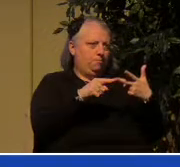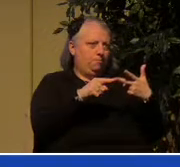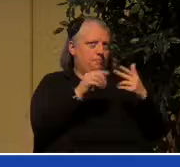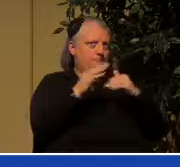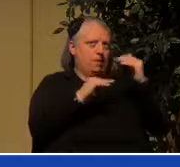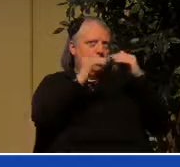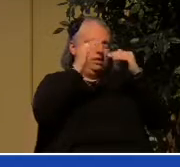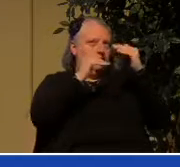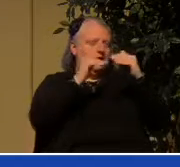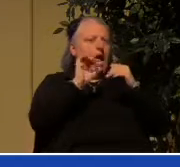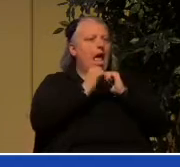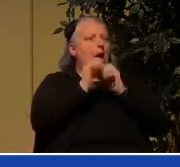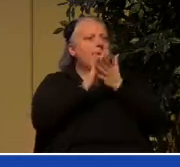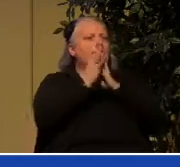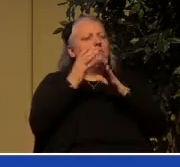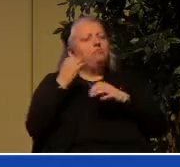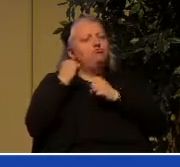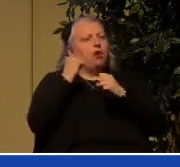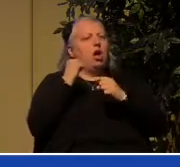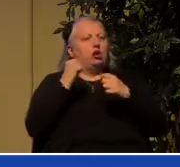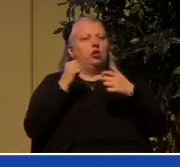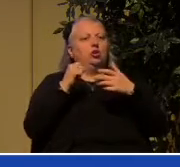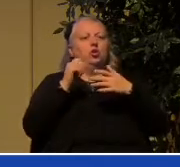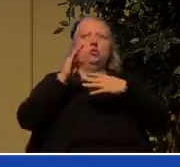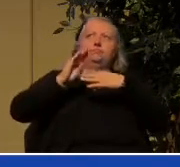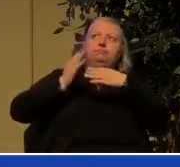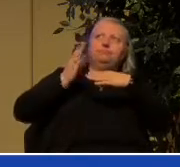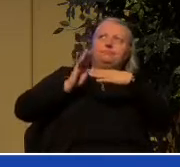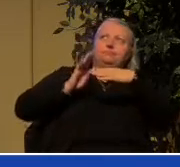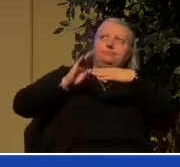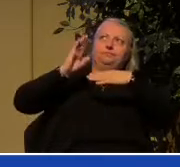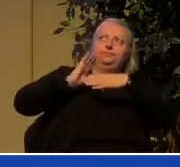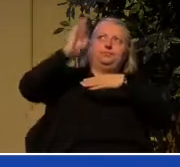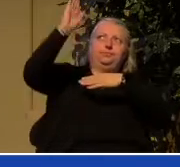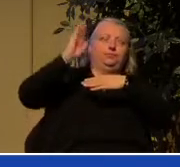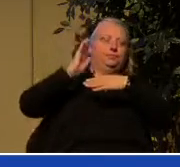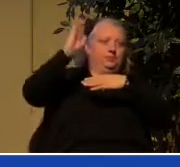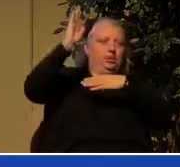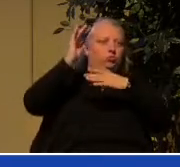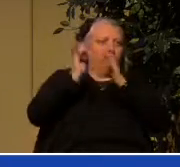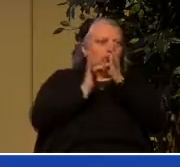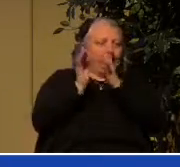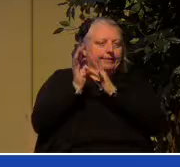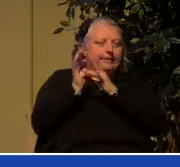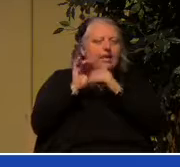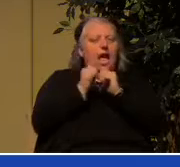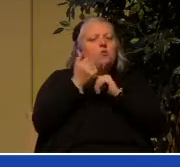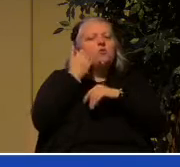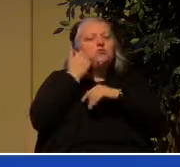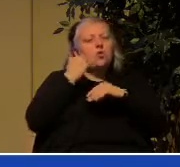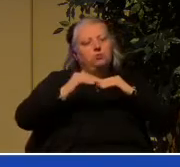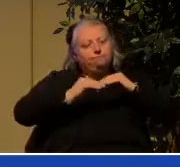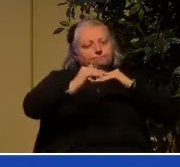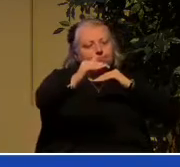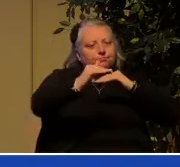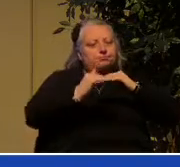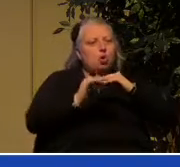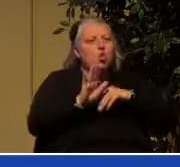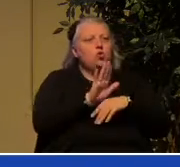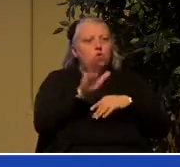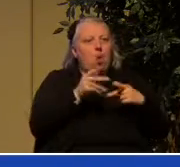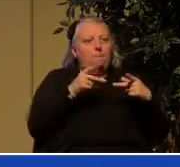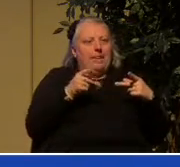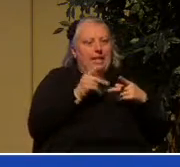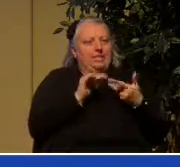how do you get stronger with Jesus and how do you know what your place is in the community how do you you know get